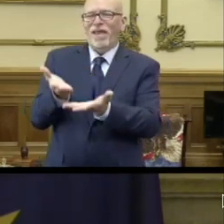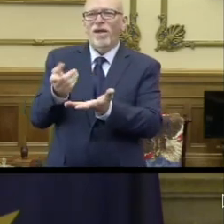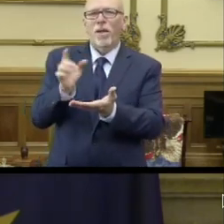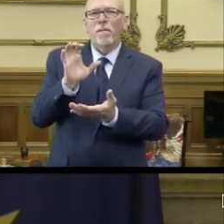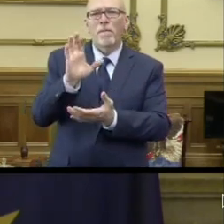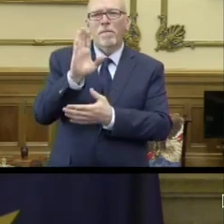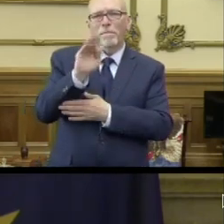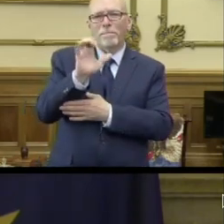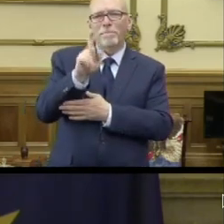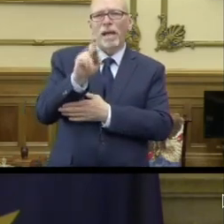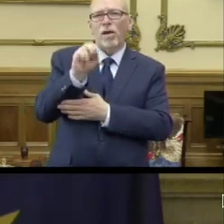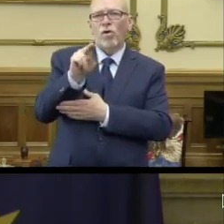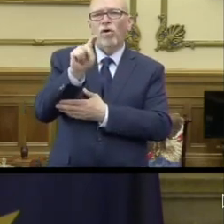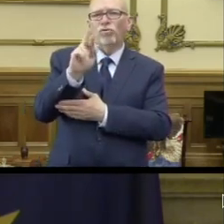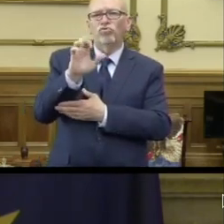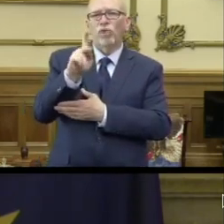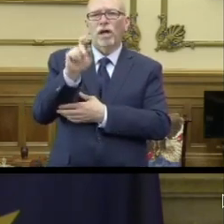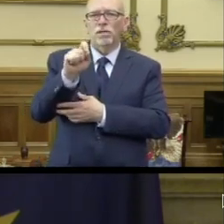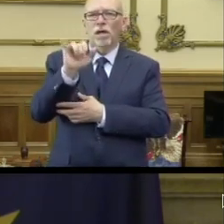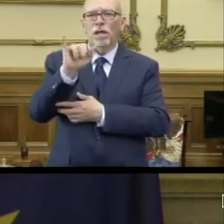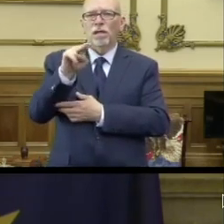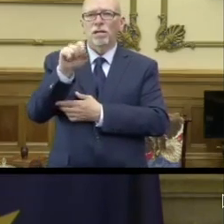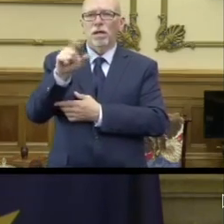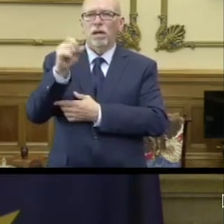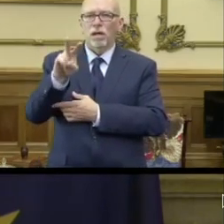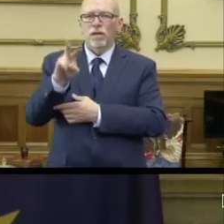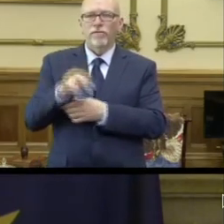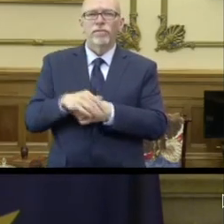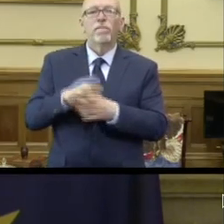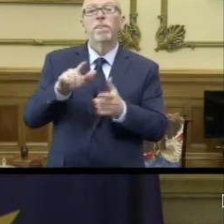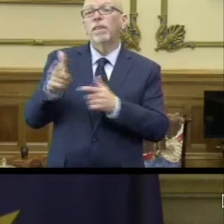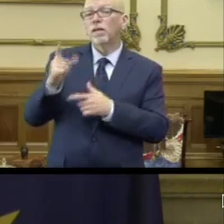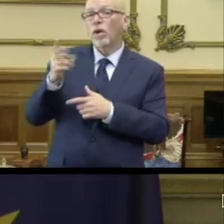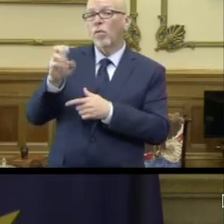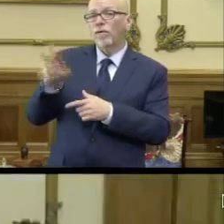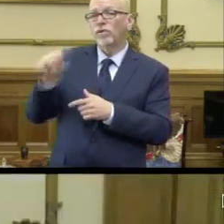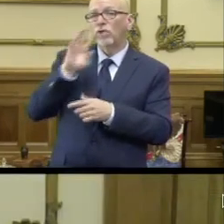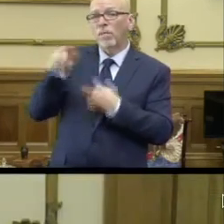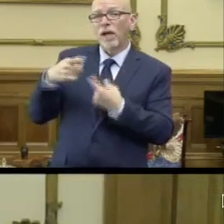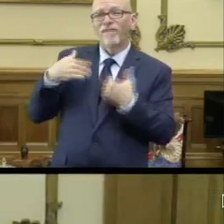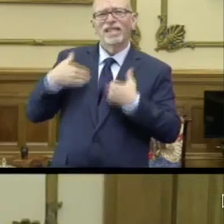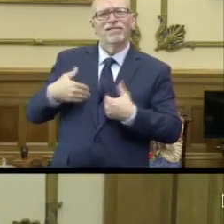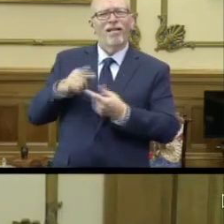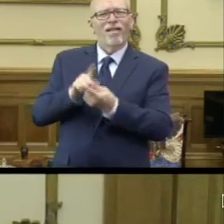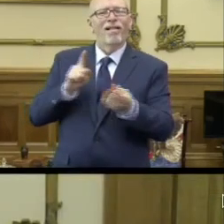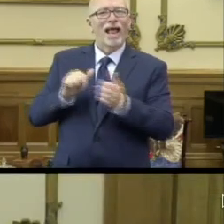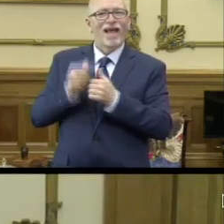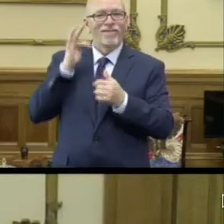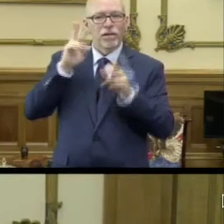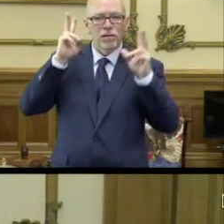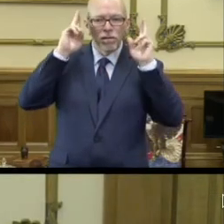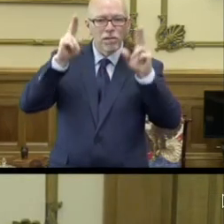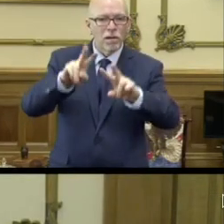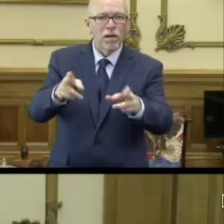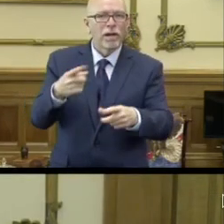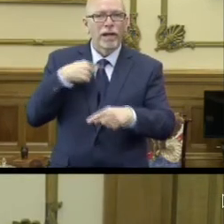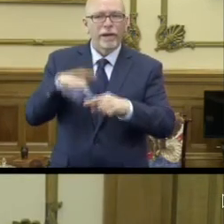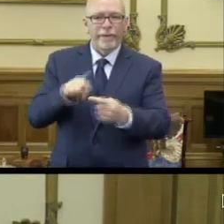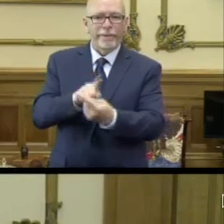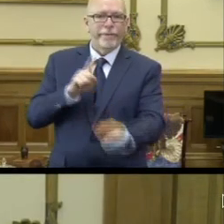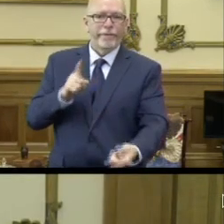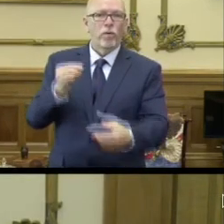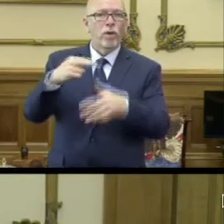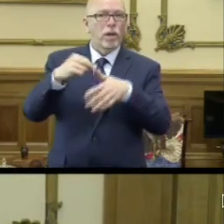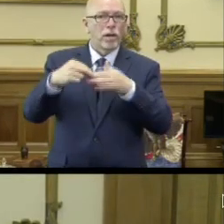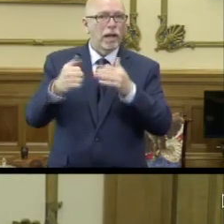backontrack.in.gov. And then, Dr. Weaver, you want to talk about just that physical distancing when you're cutting someone's hair or doing their nails